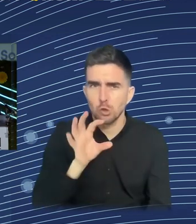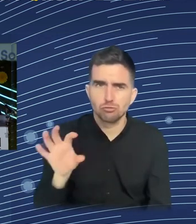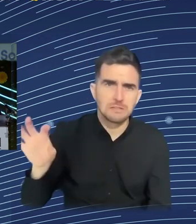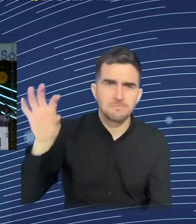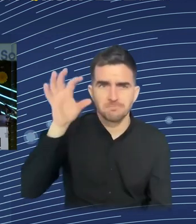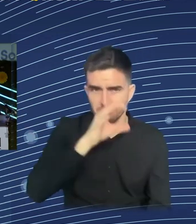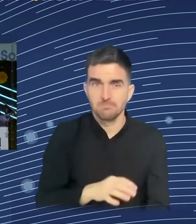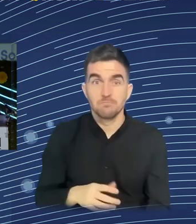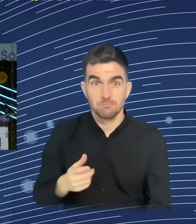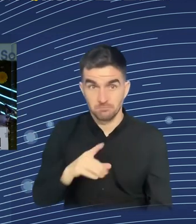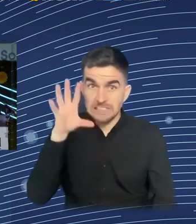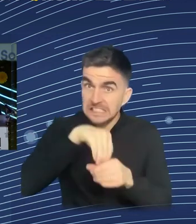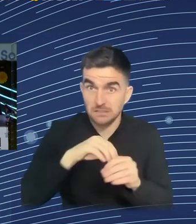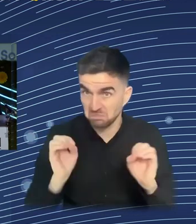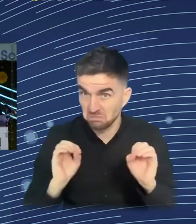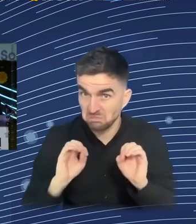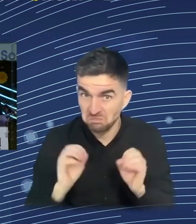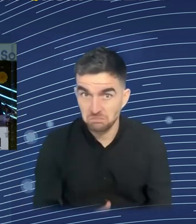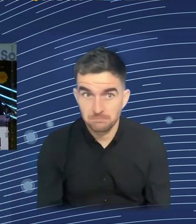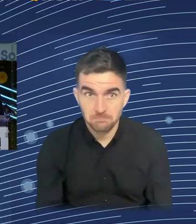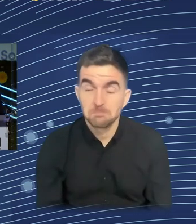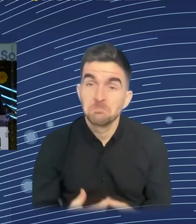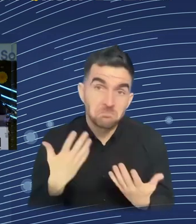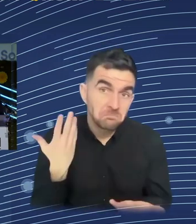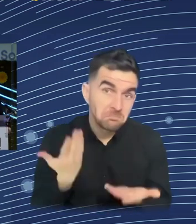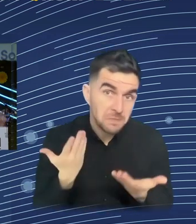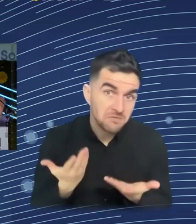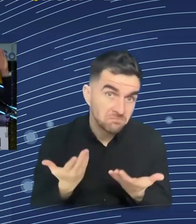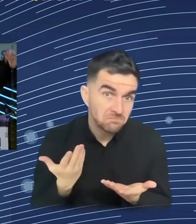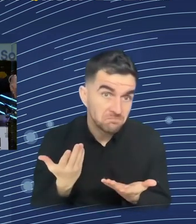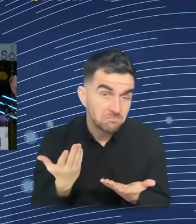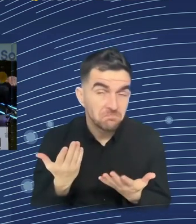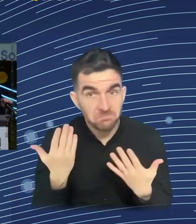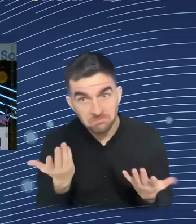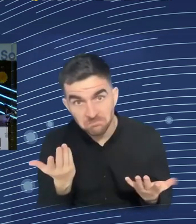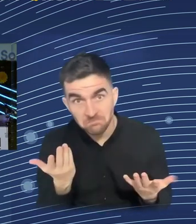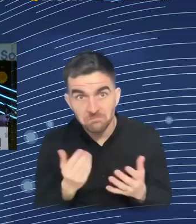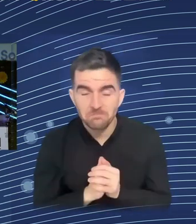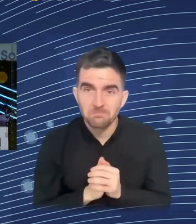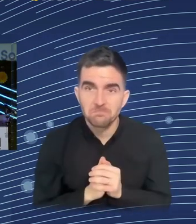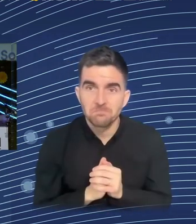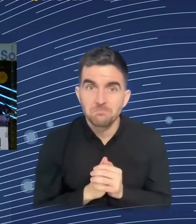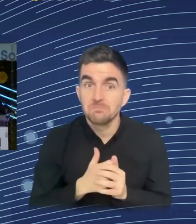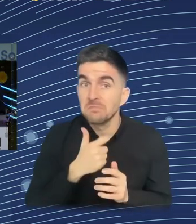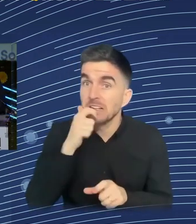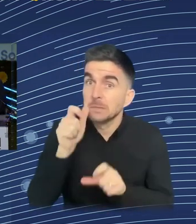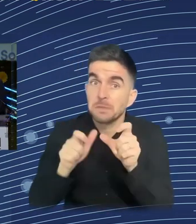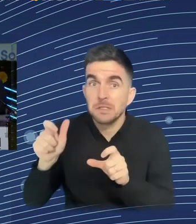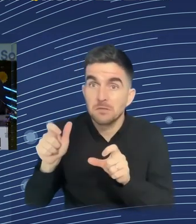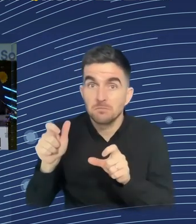the Brits have skipped robots and moved on to AI. It's a leap onto